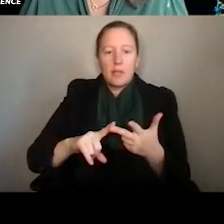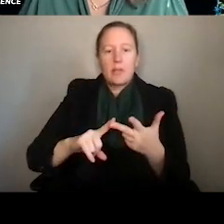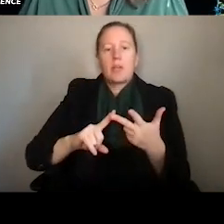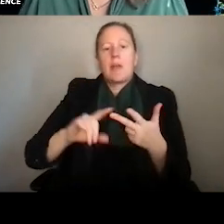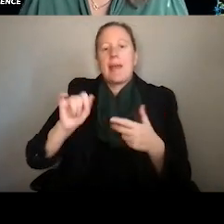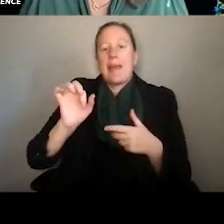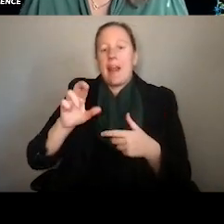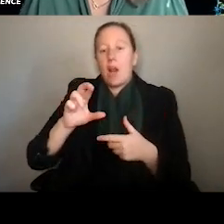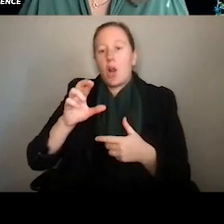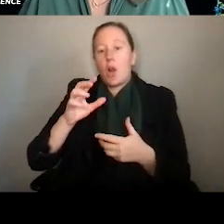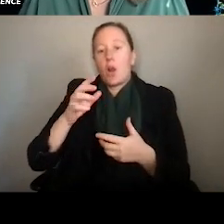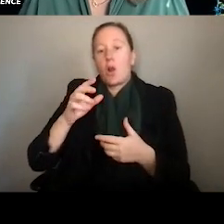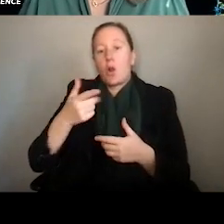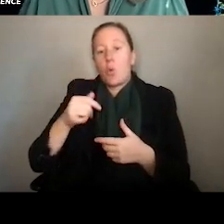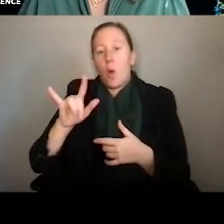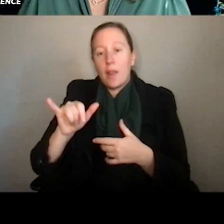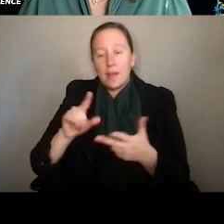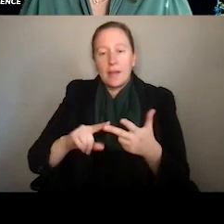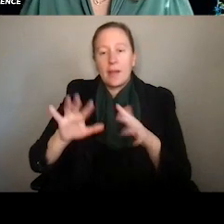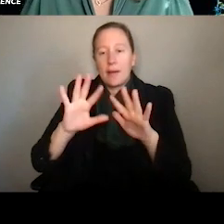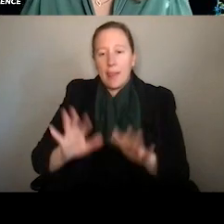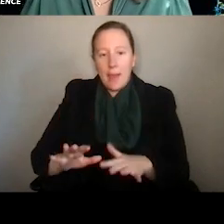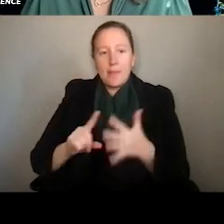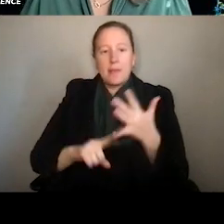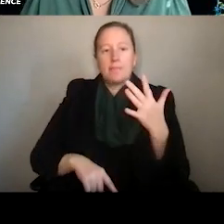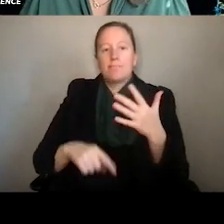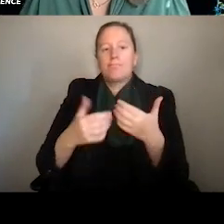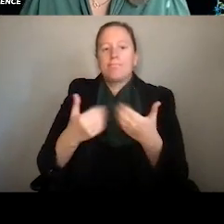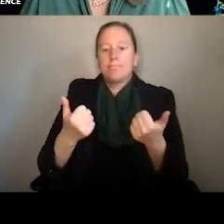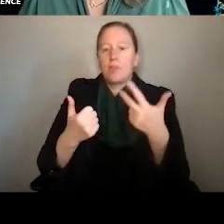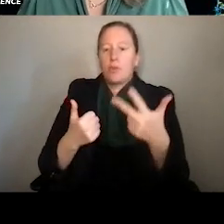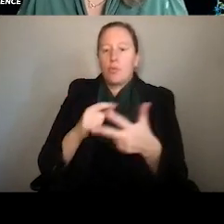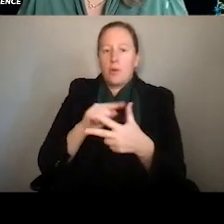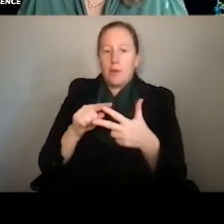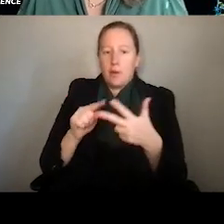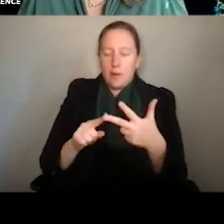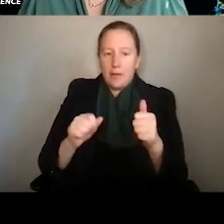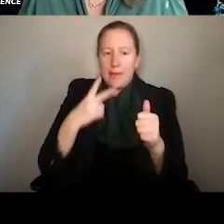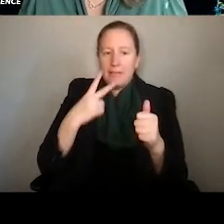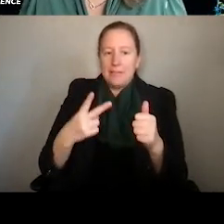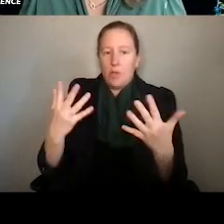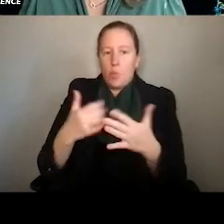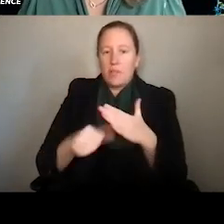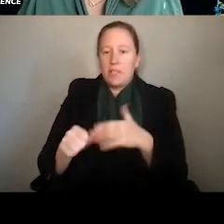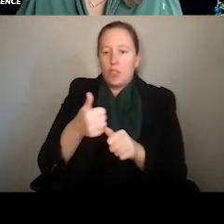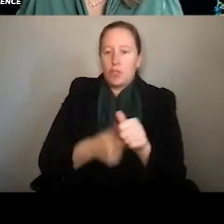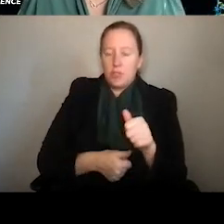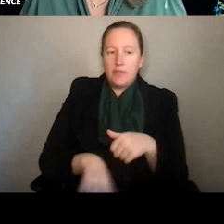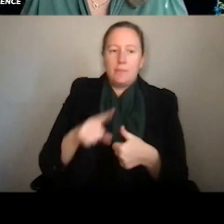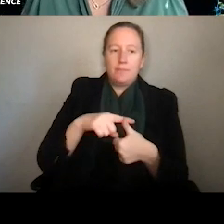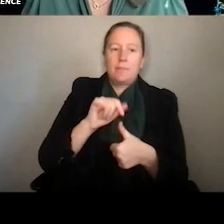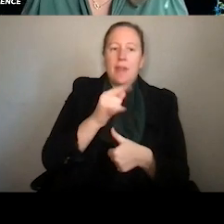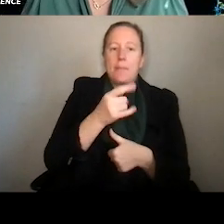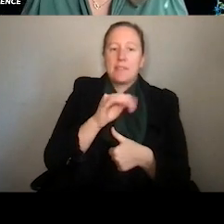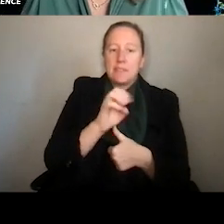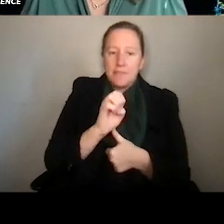of course, climate. AGS is divided into three sections, and you can see the programs housed in each. So atmosphere and